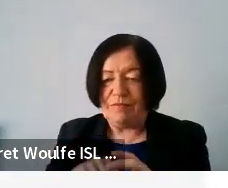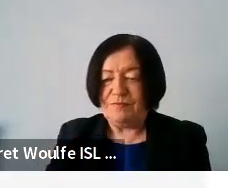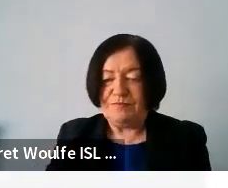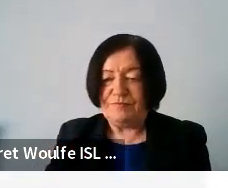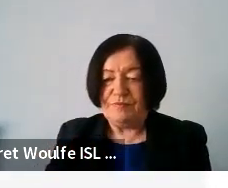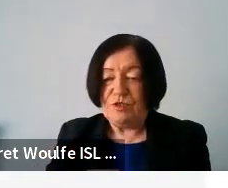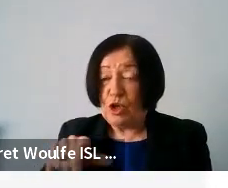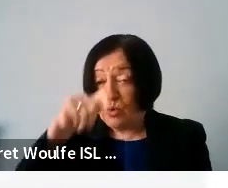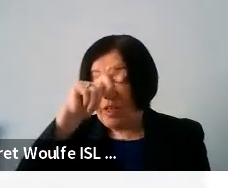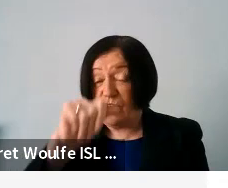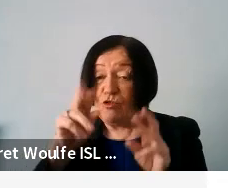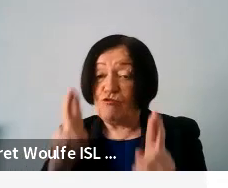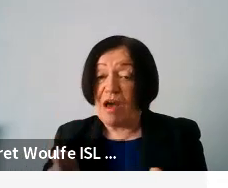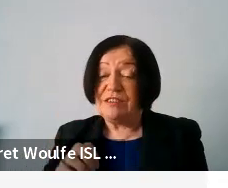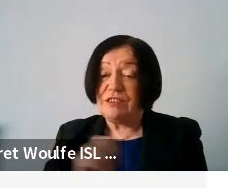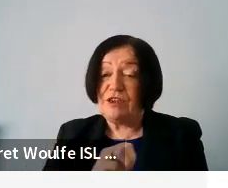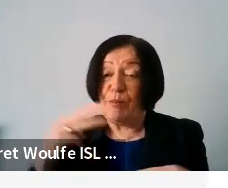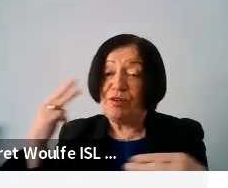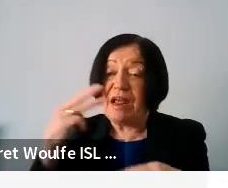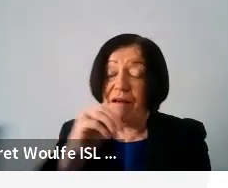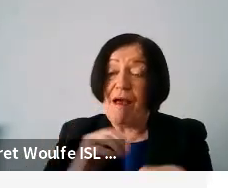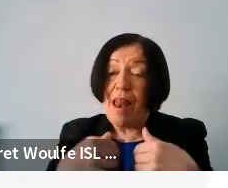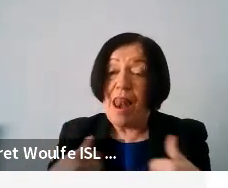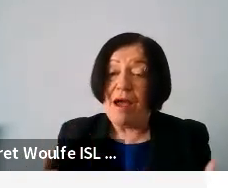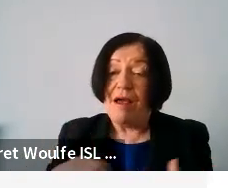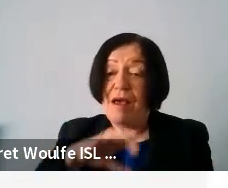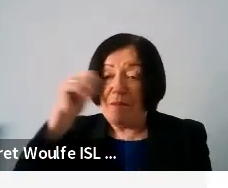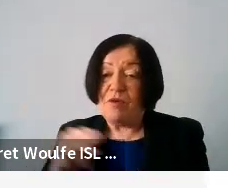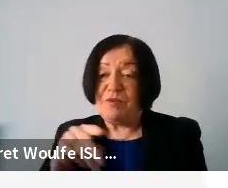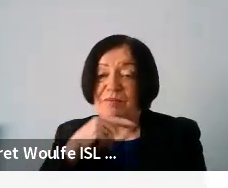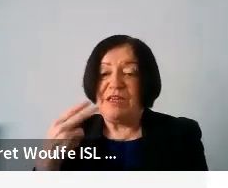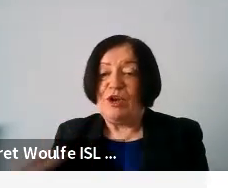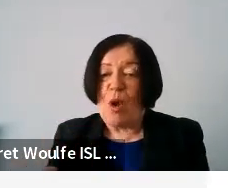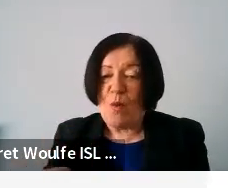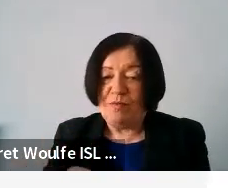do you think your rights are sufficiently protected online? Most people say no.